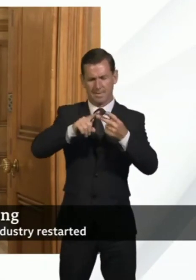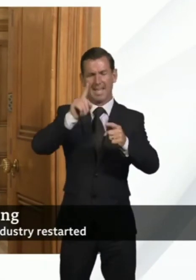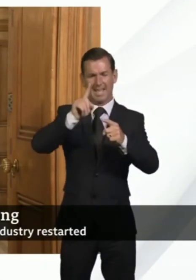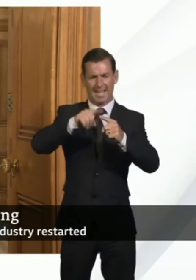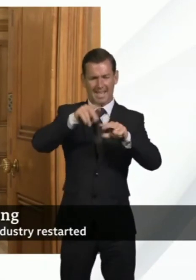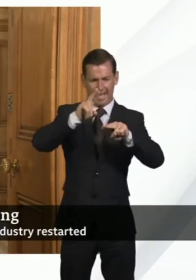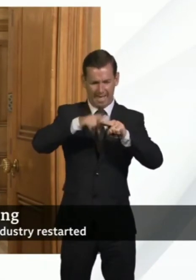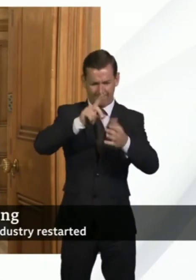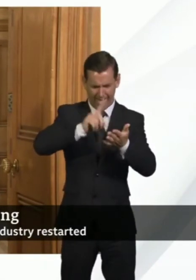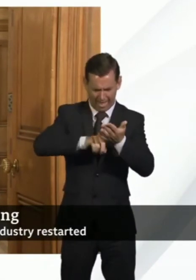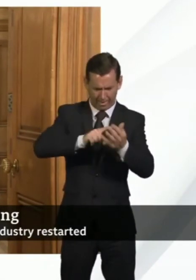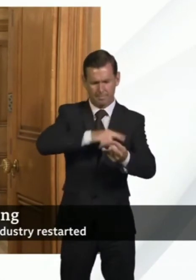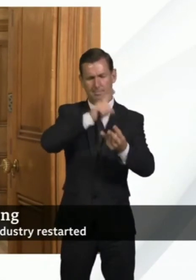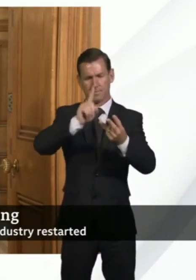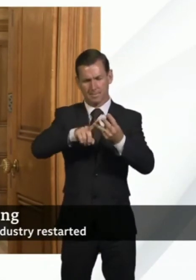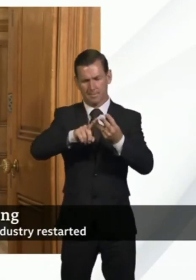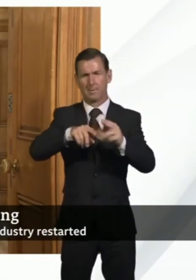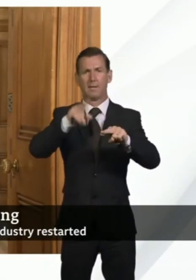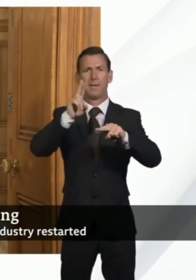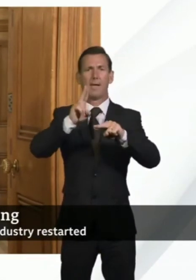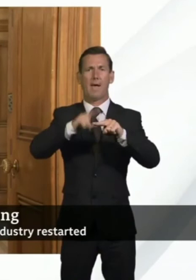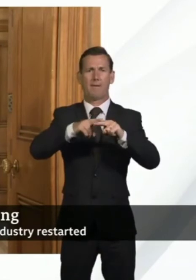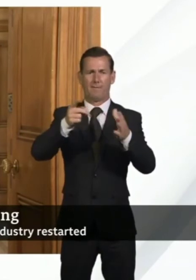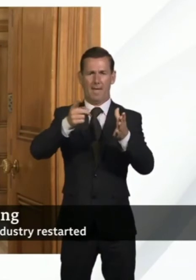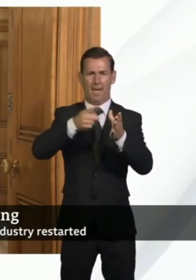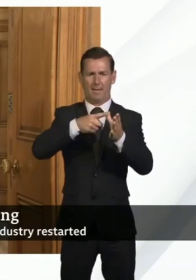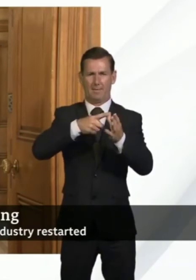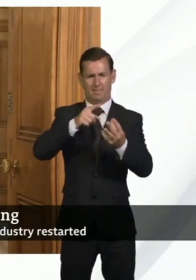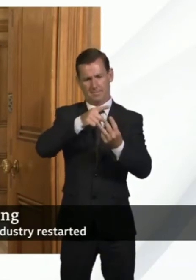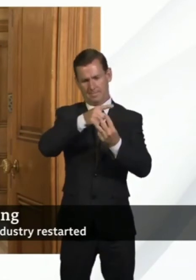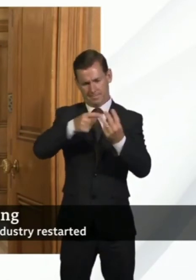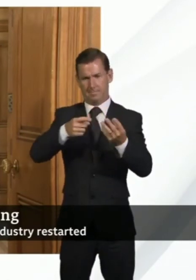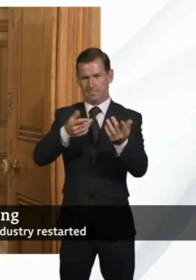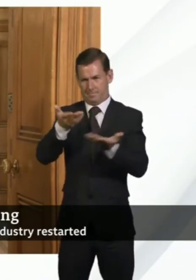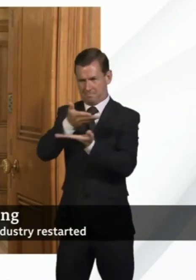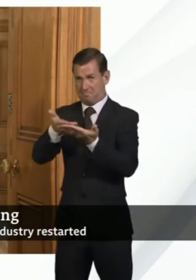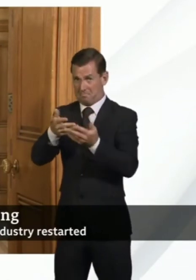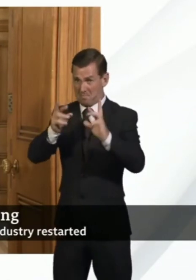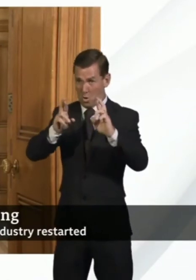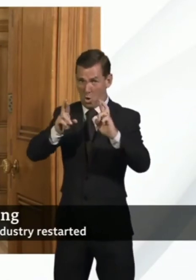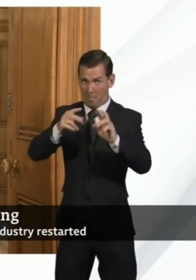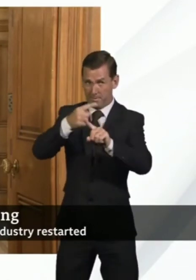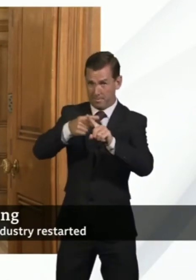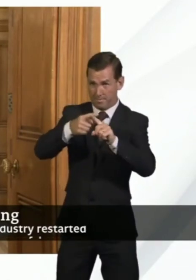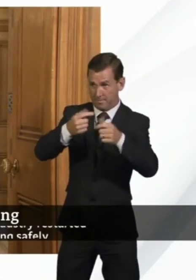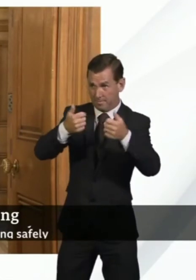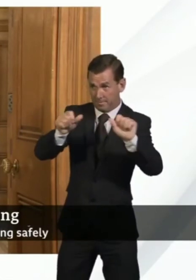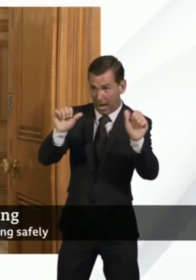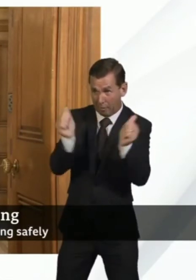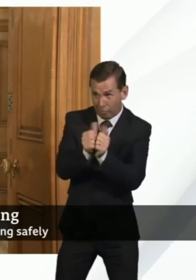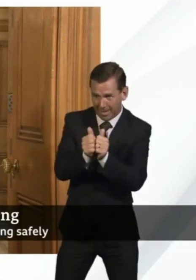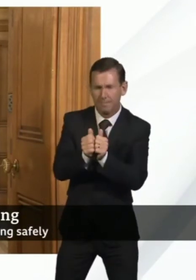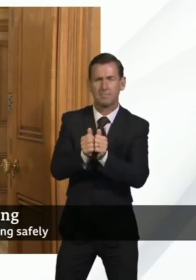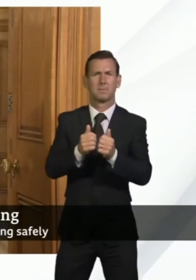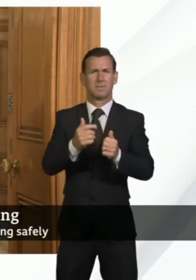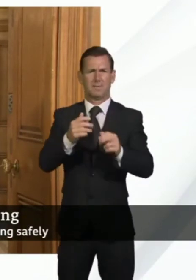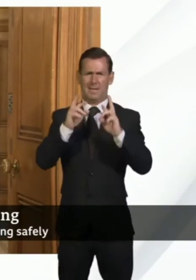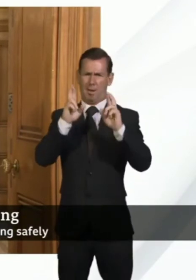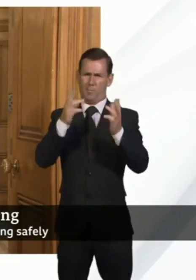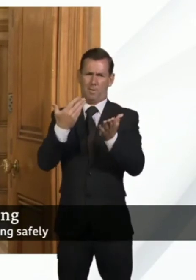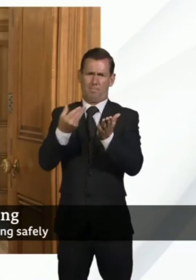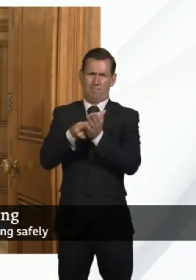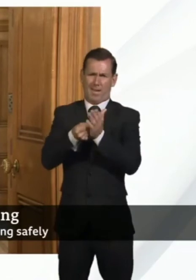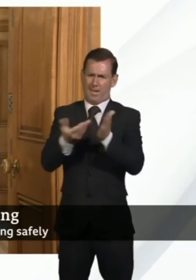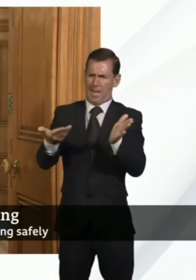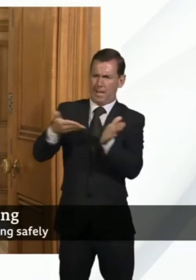with the FA I hope we can sort this out and I also hope then we can get some more money going into the sport of football